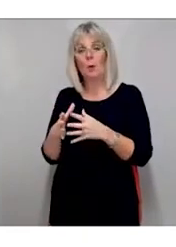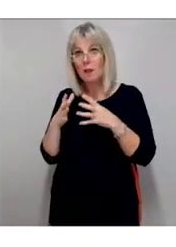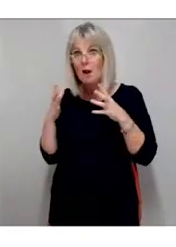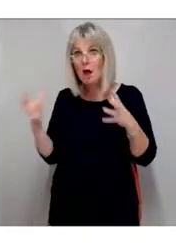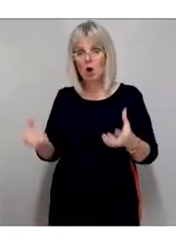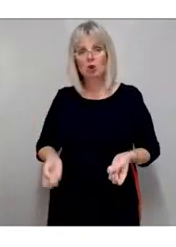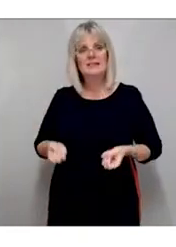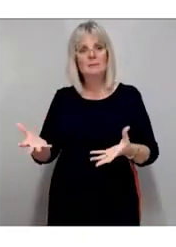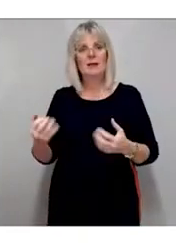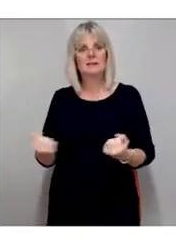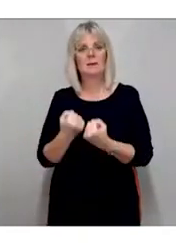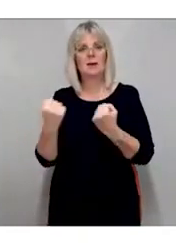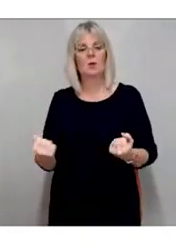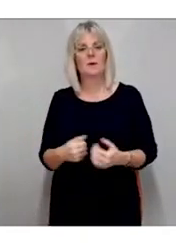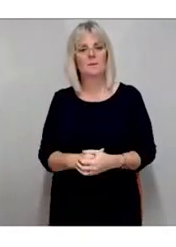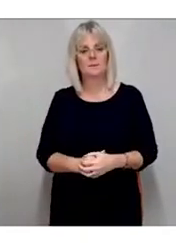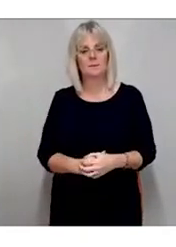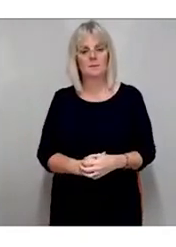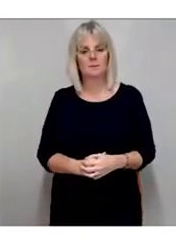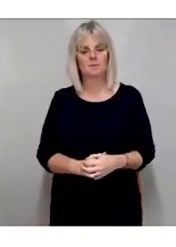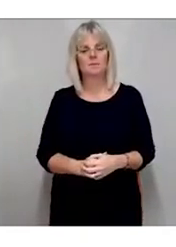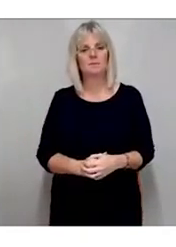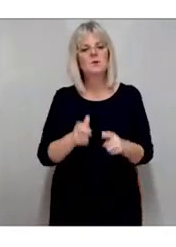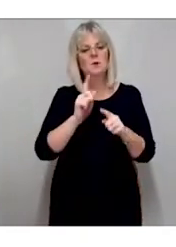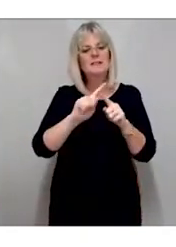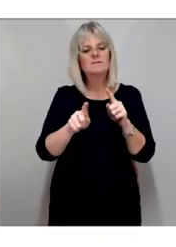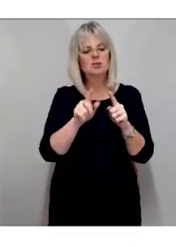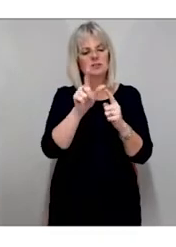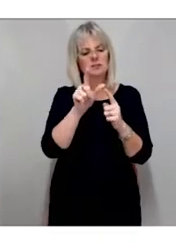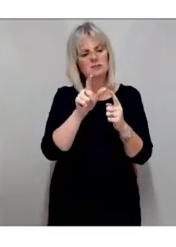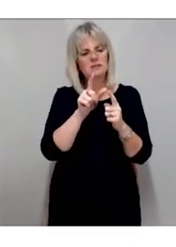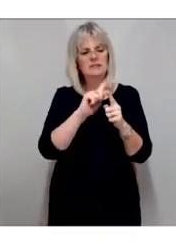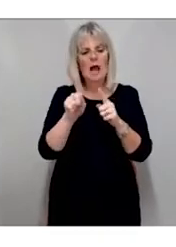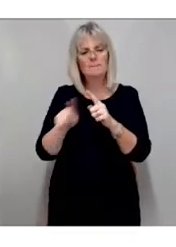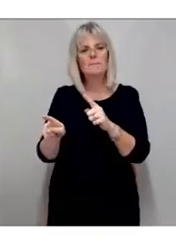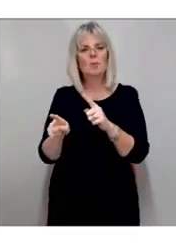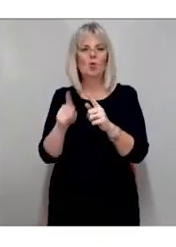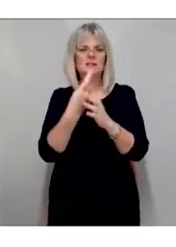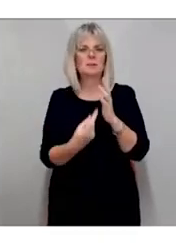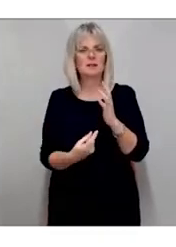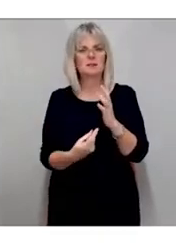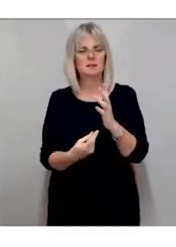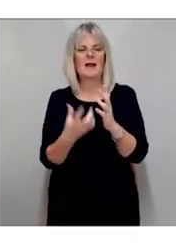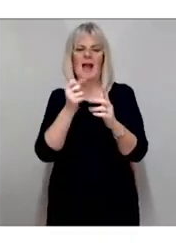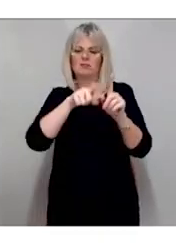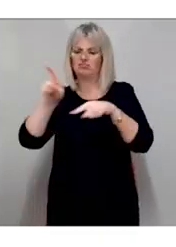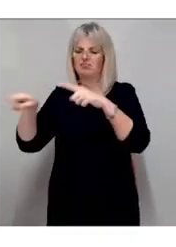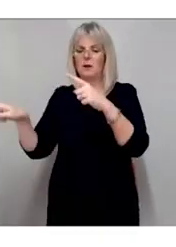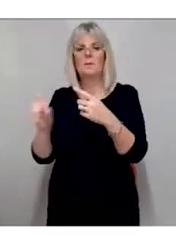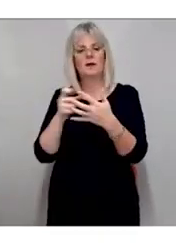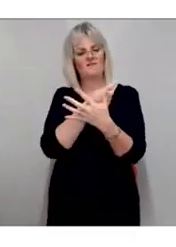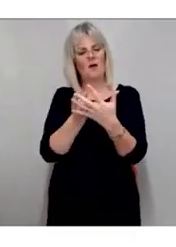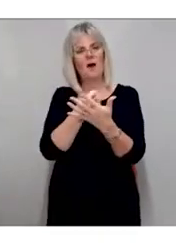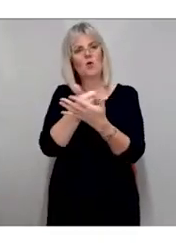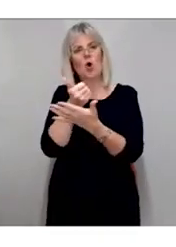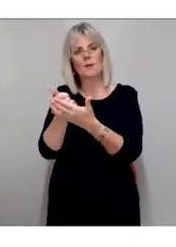Types of Disability Disability Disability Disability varies, but the five most common impairments are visual,